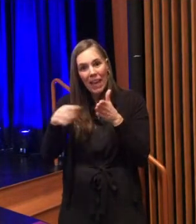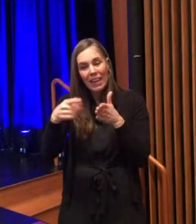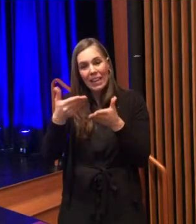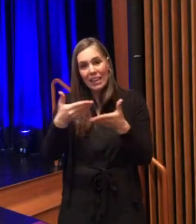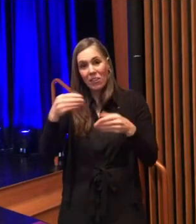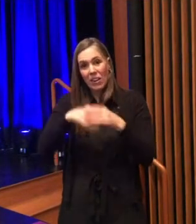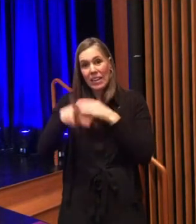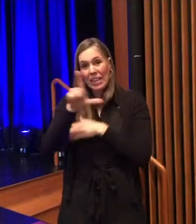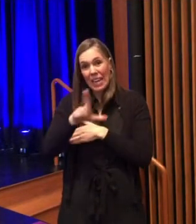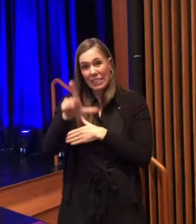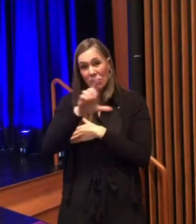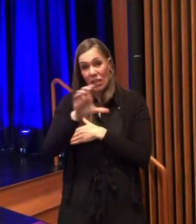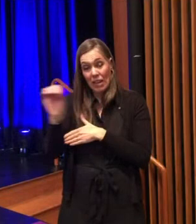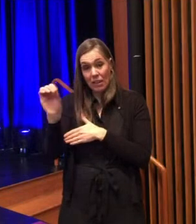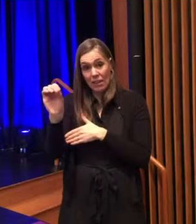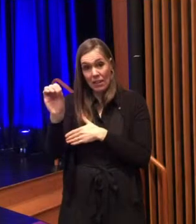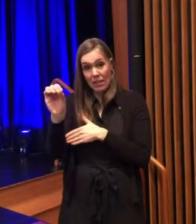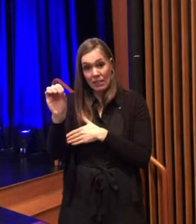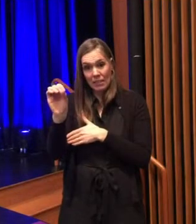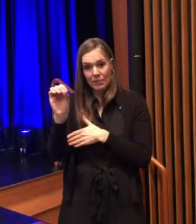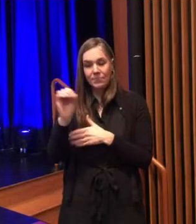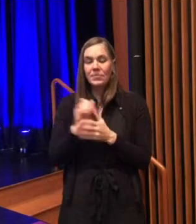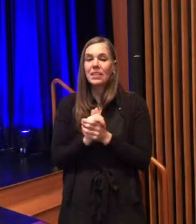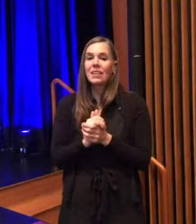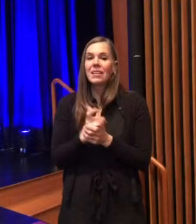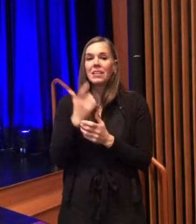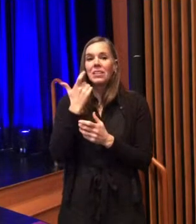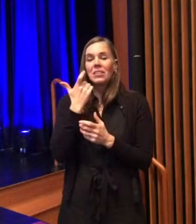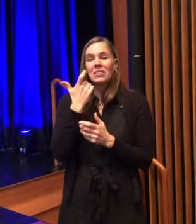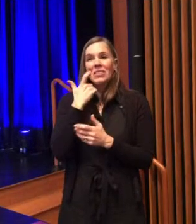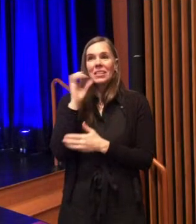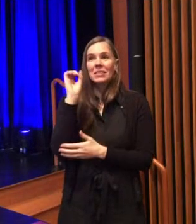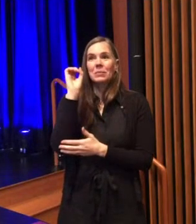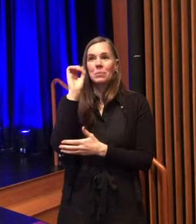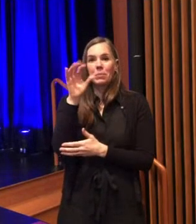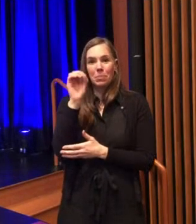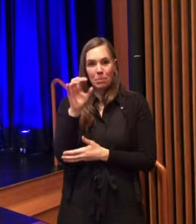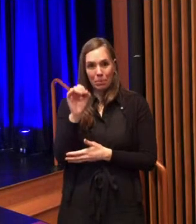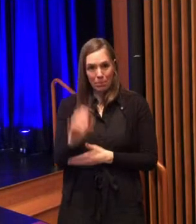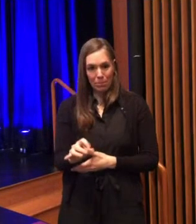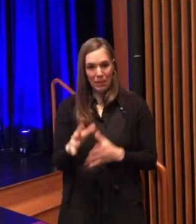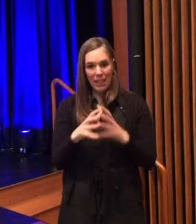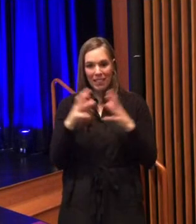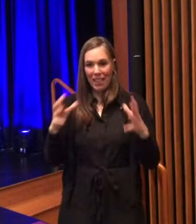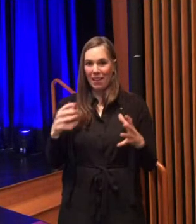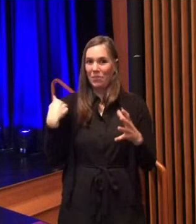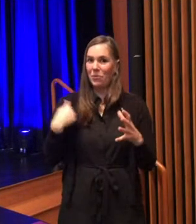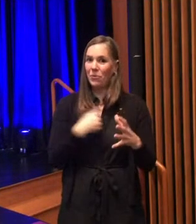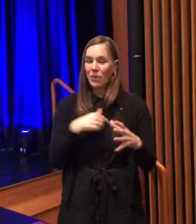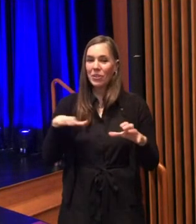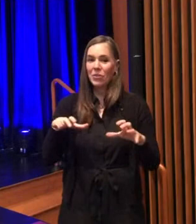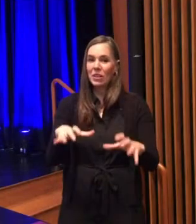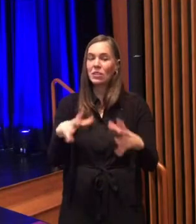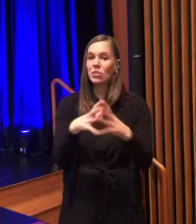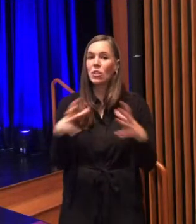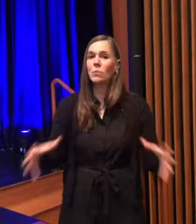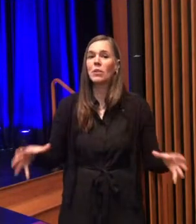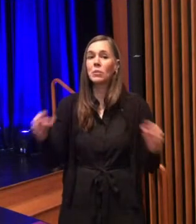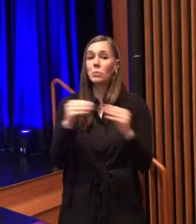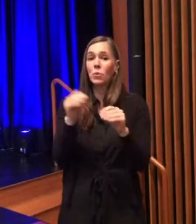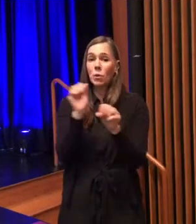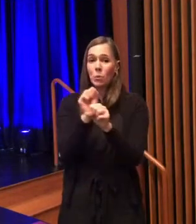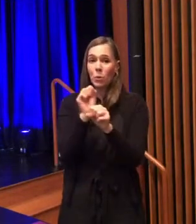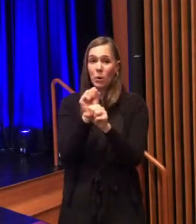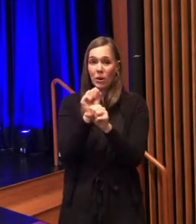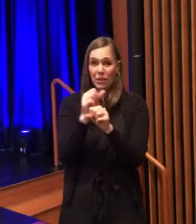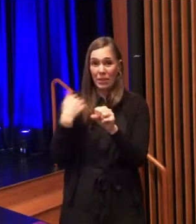okay so what i've talked about is just a taste of what we are up to there is so much more work that your public servants